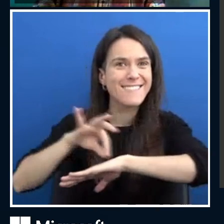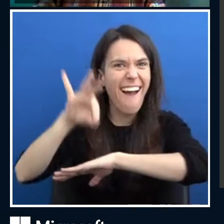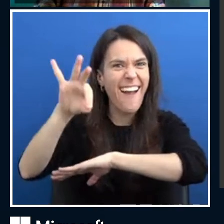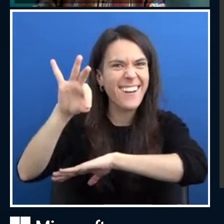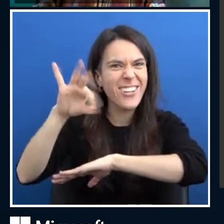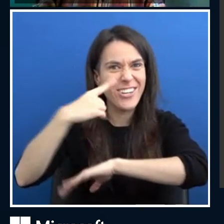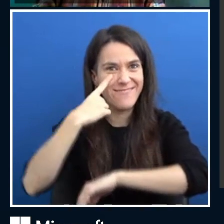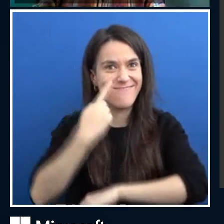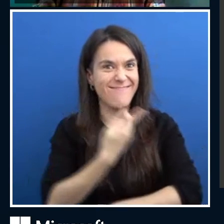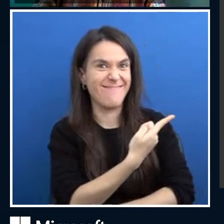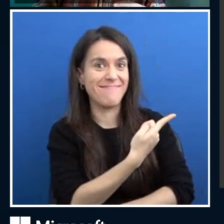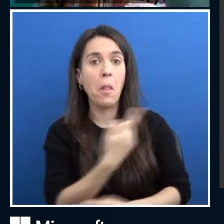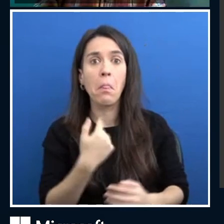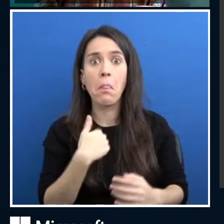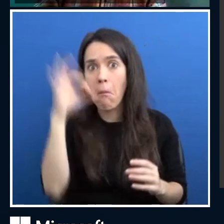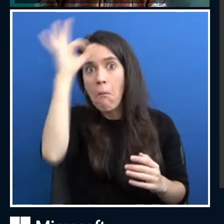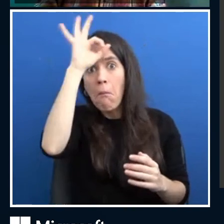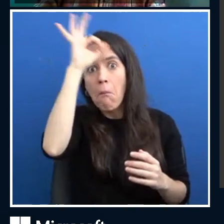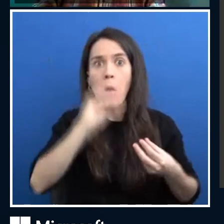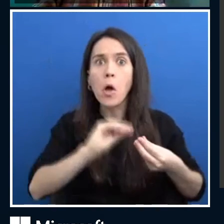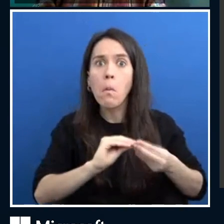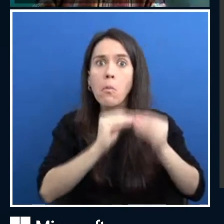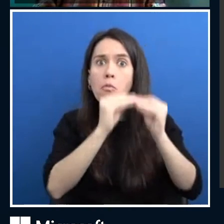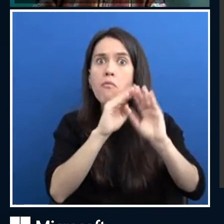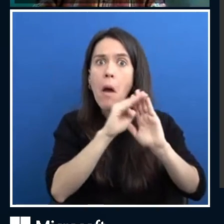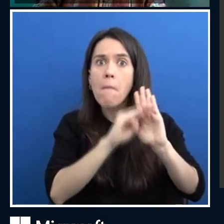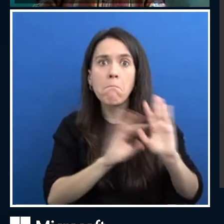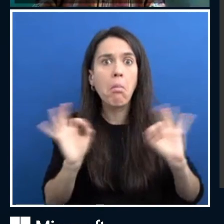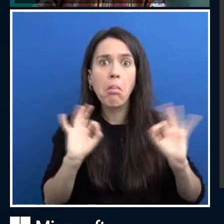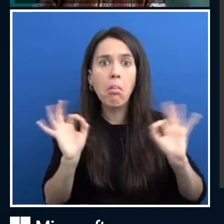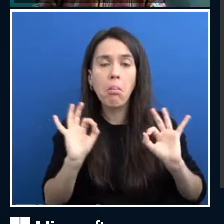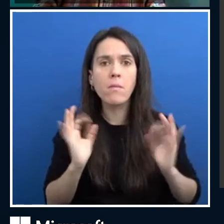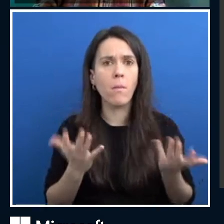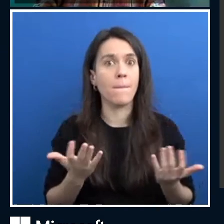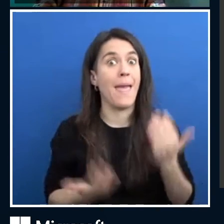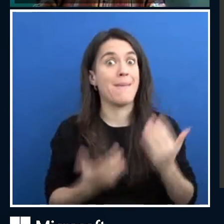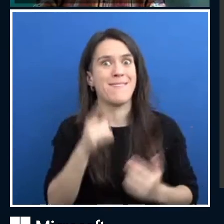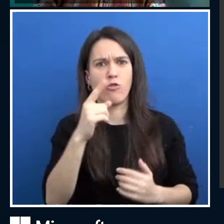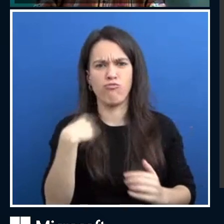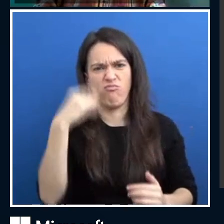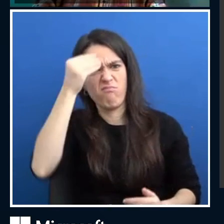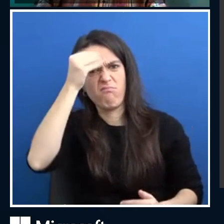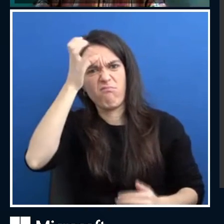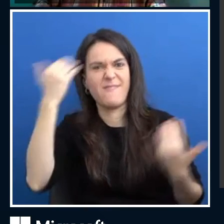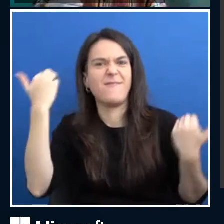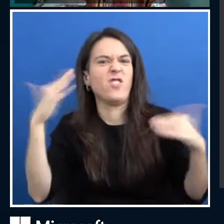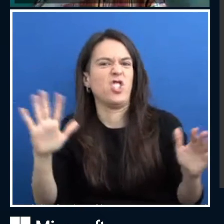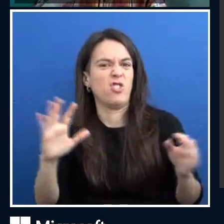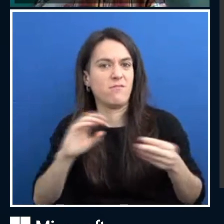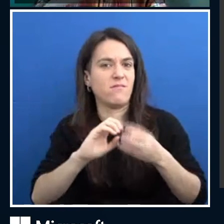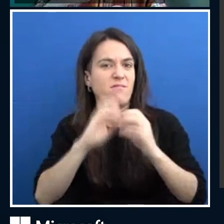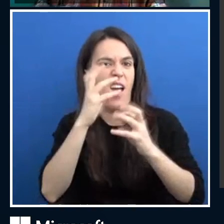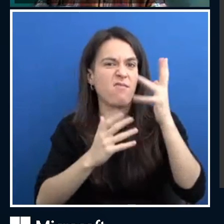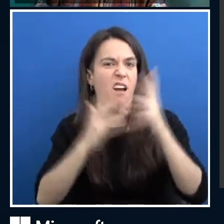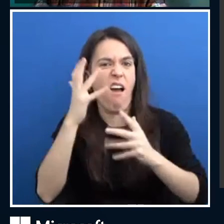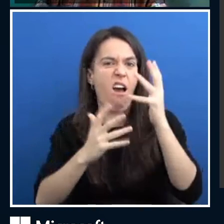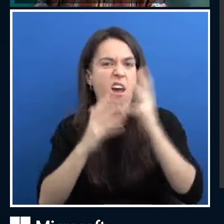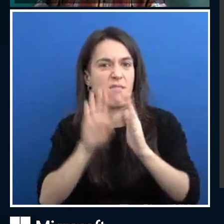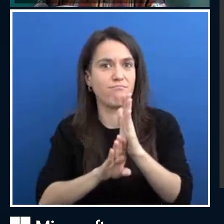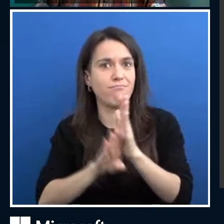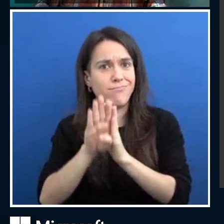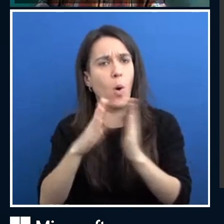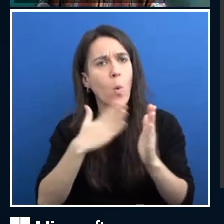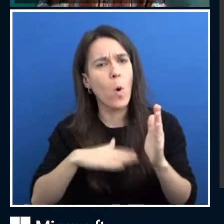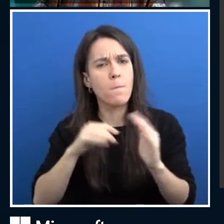experience. Uh, or on the other hand, if you are very advanced, uh, data scientist and you want to use, uh, clusters to automatically